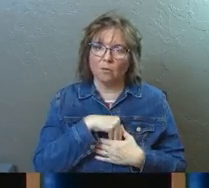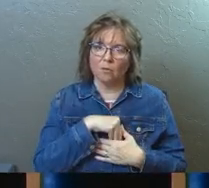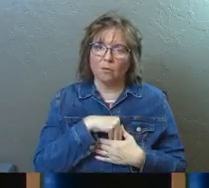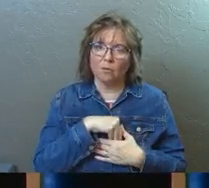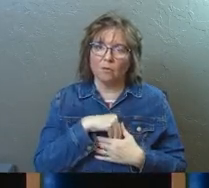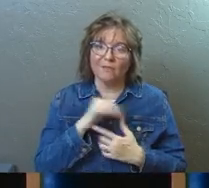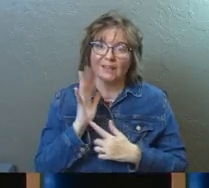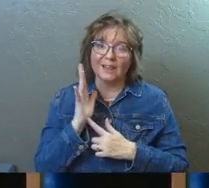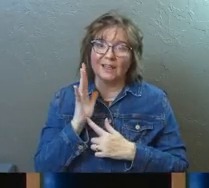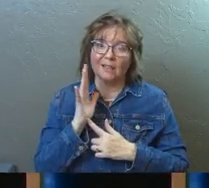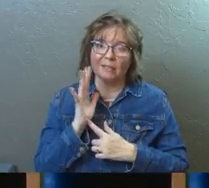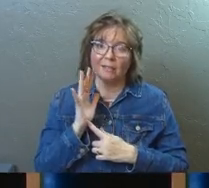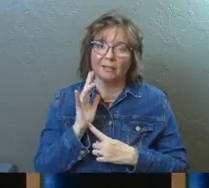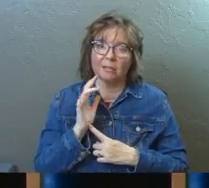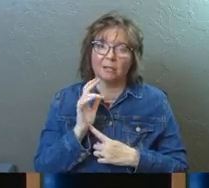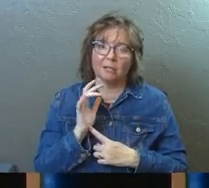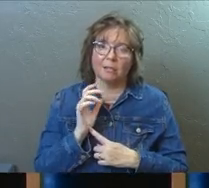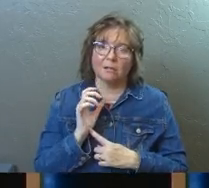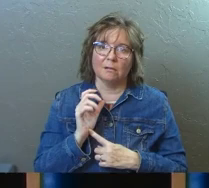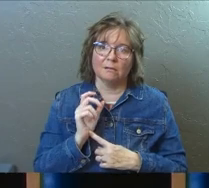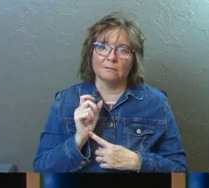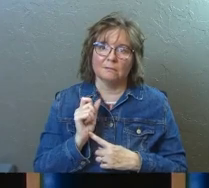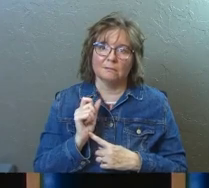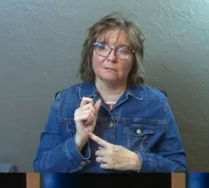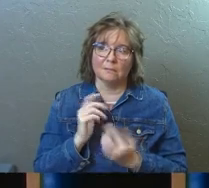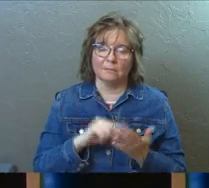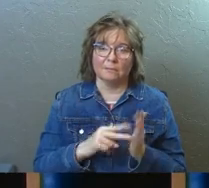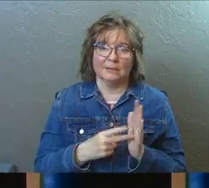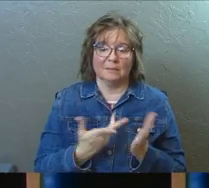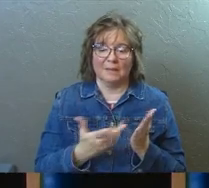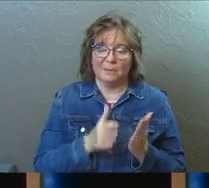that says maybe none of it was real in the first place.